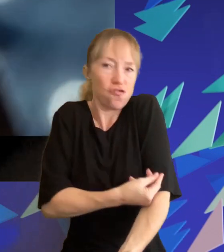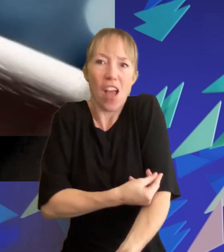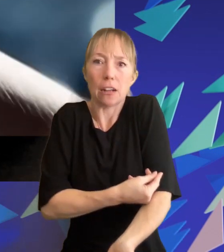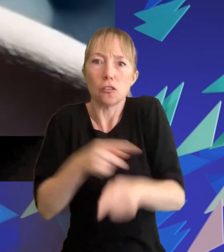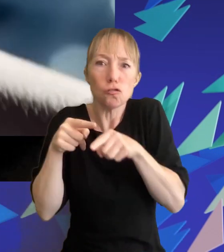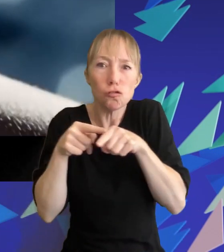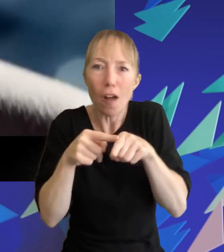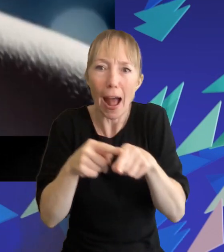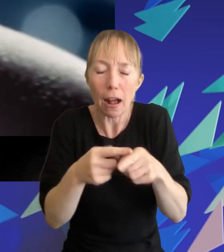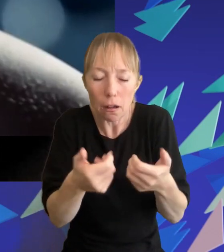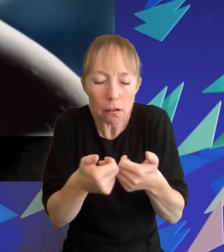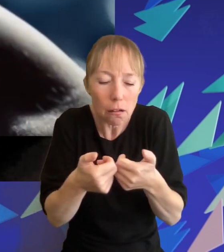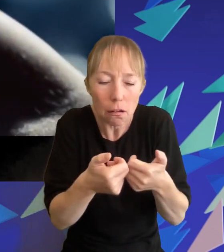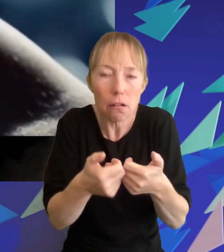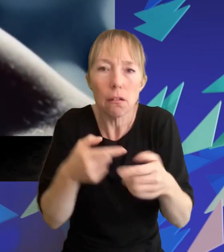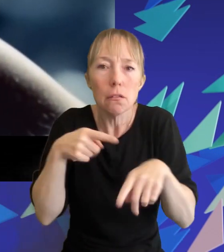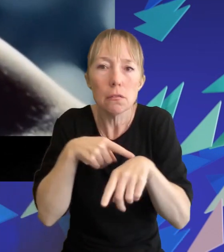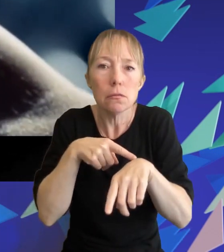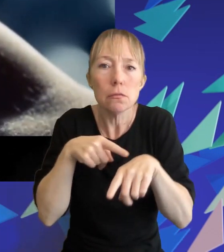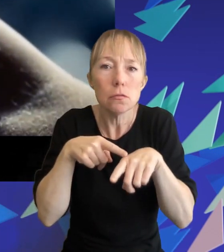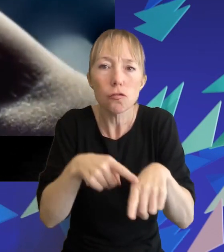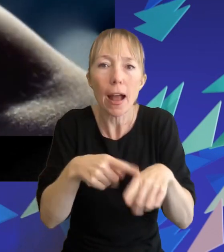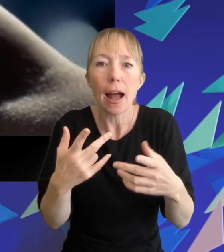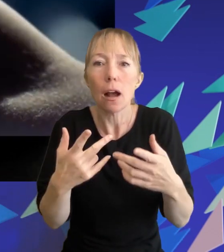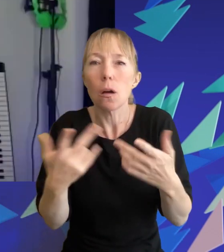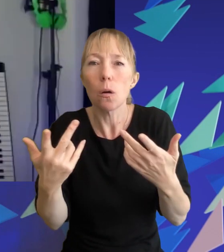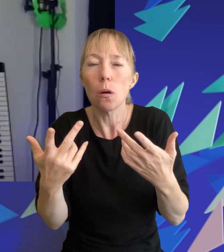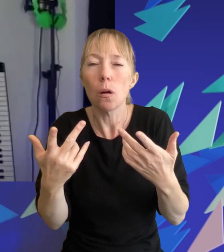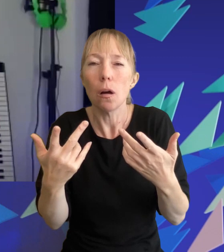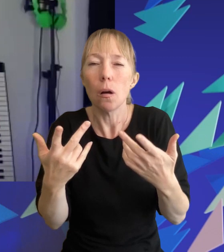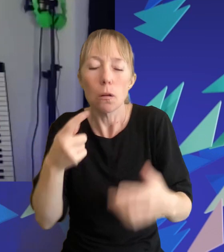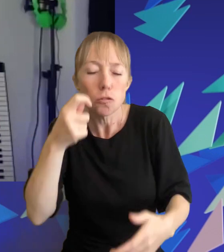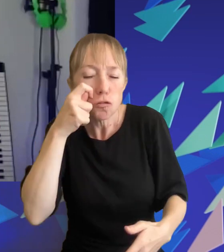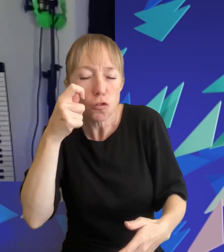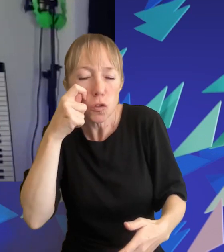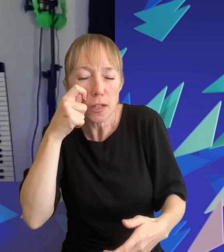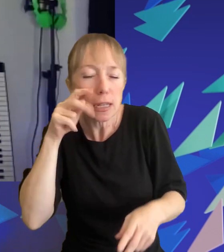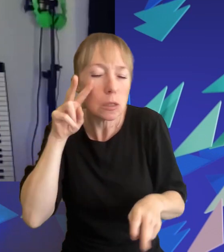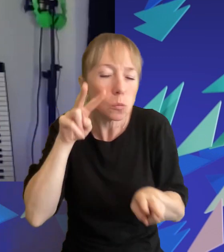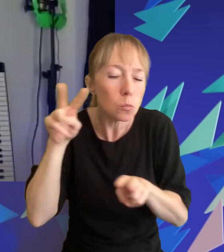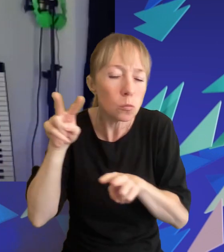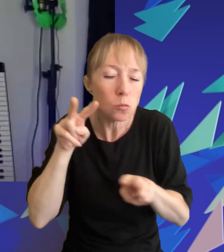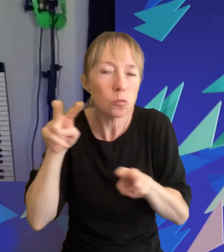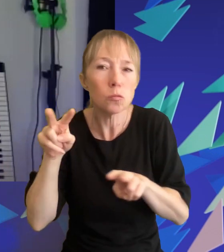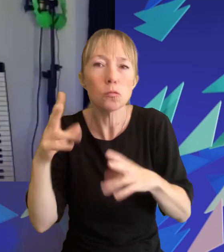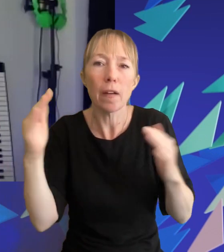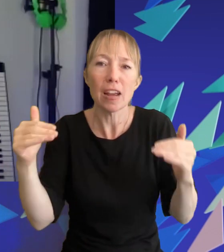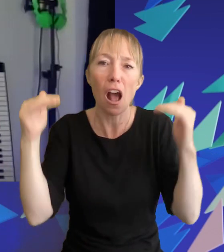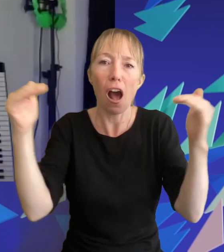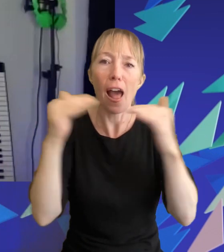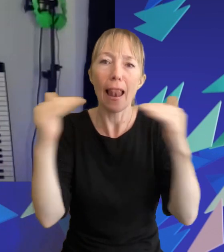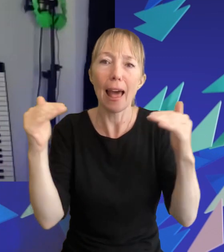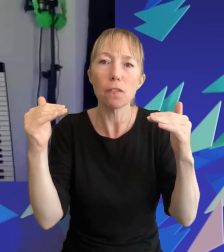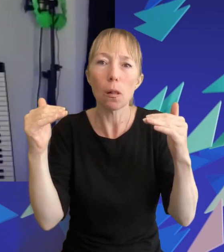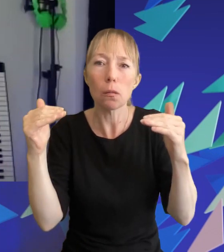or um having yeah the sort of scrutiny this really really high level of scrutiny um